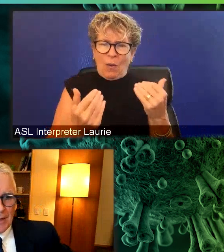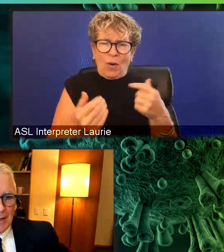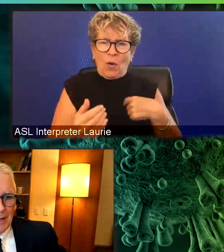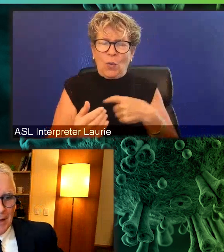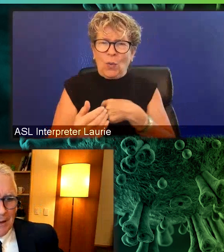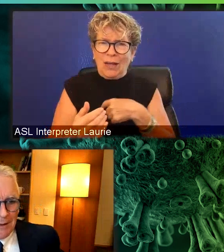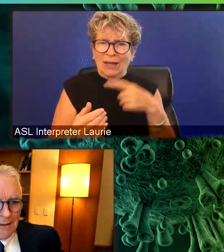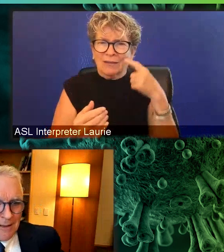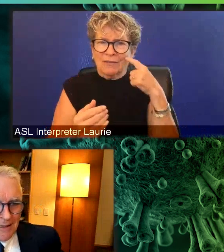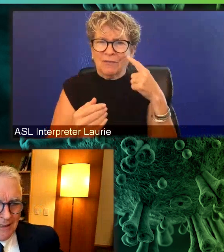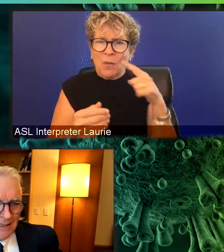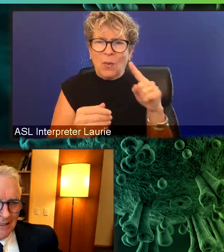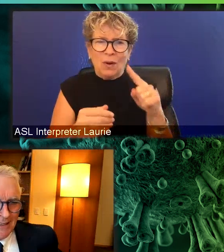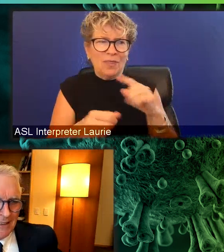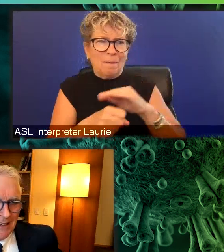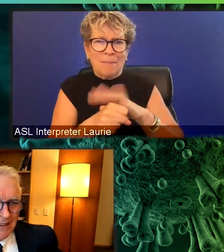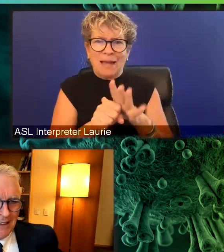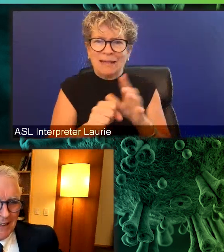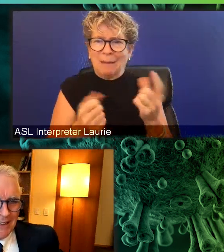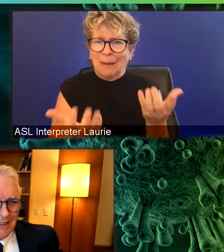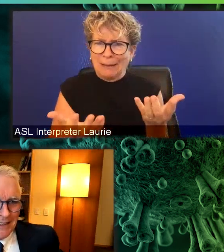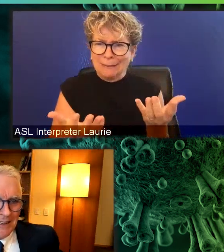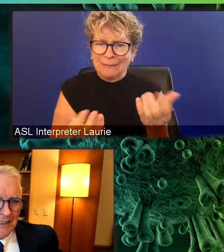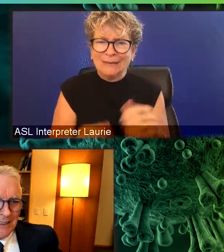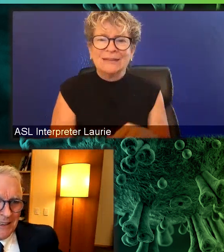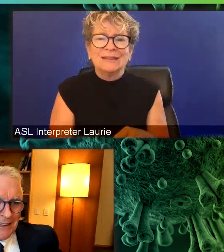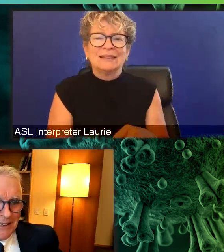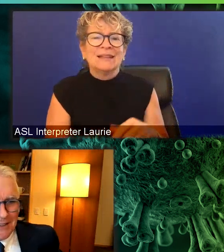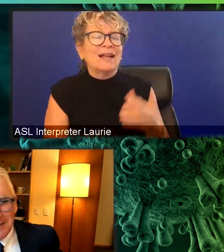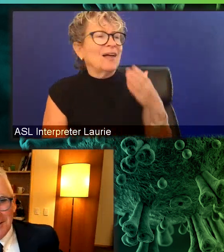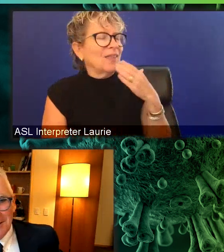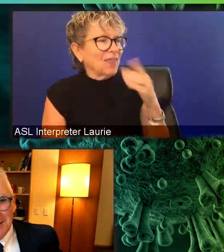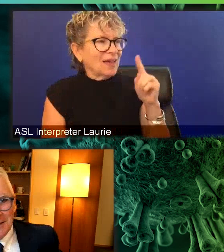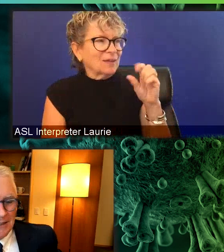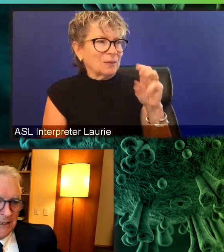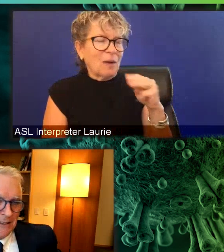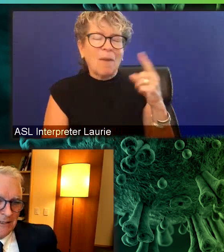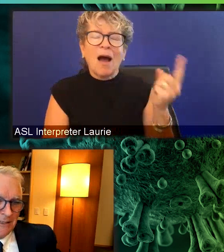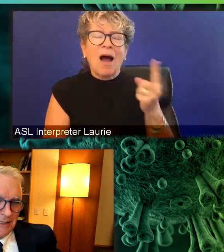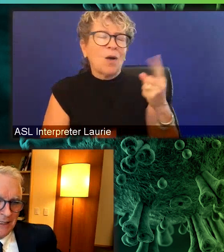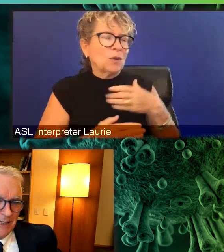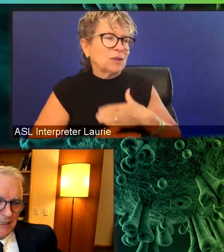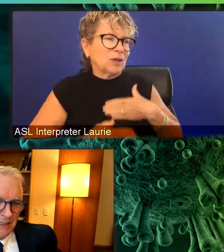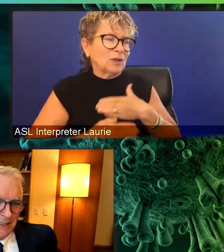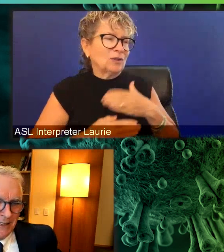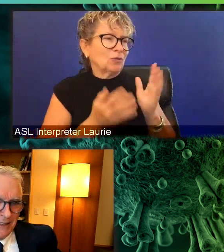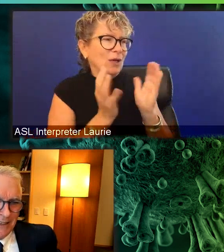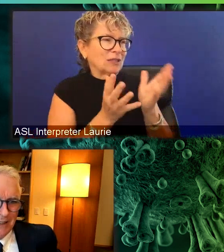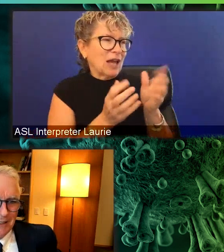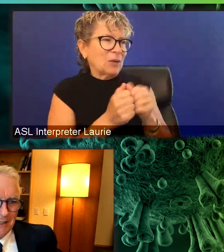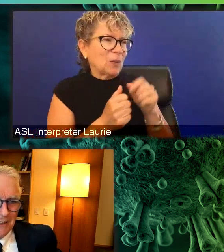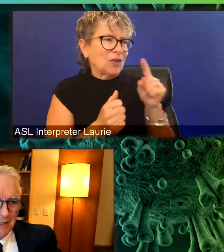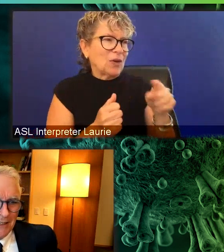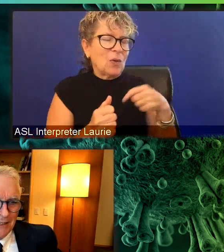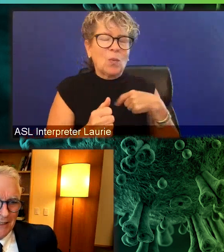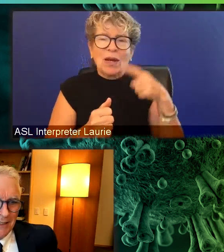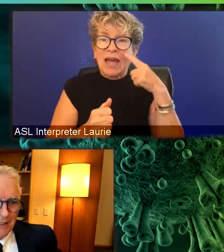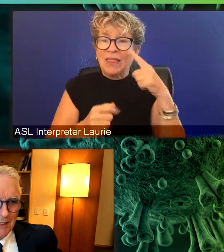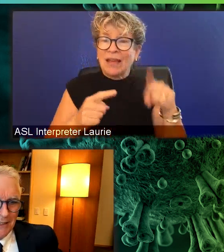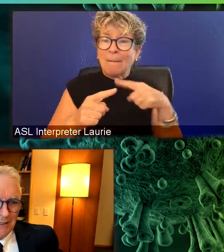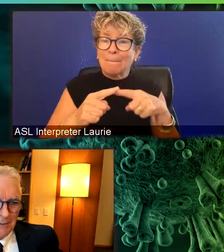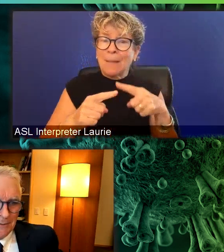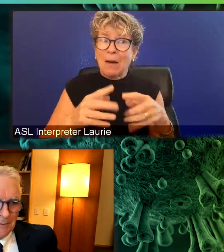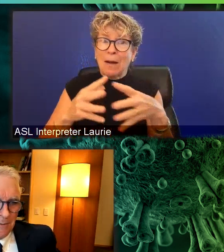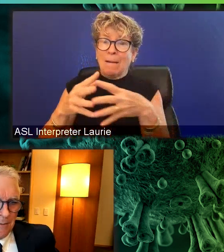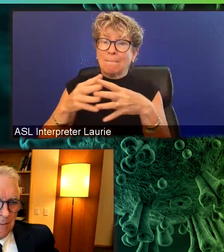Um, yeah, always a pleasure to talk with you. Um, so when I think about where we are nationally and globally, everything